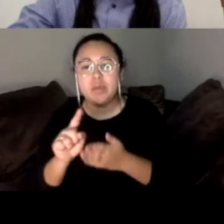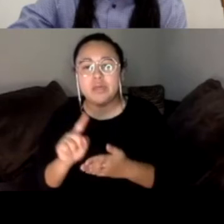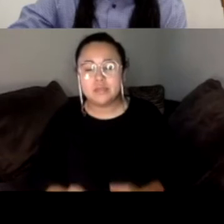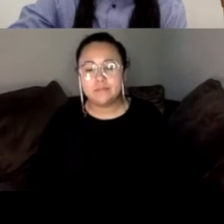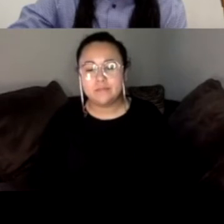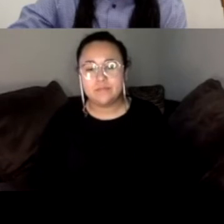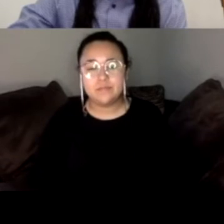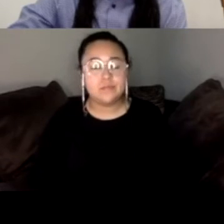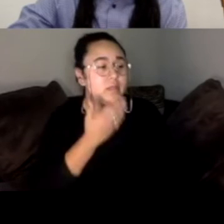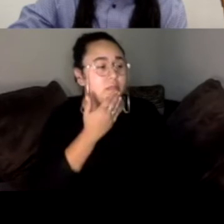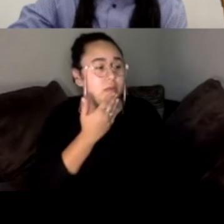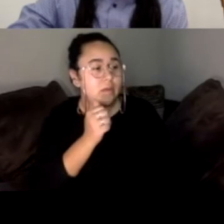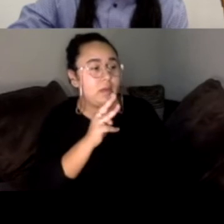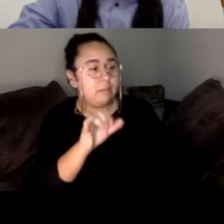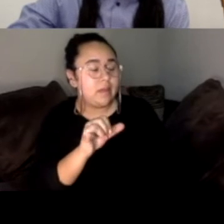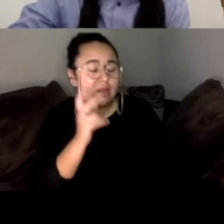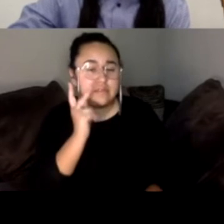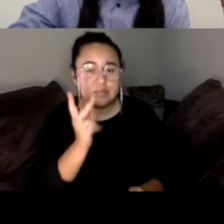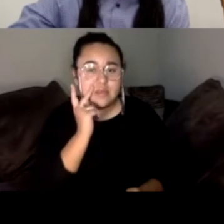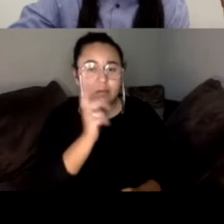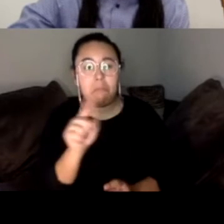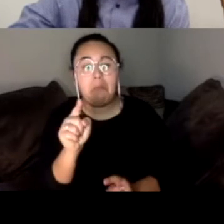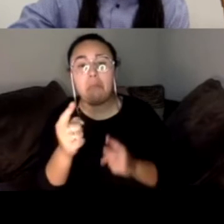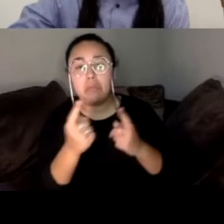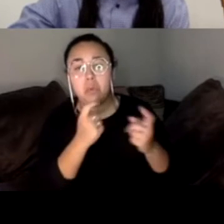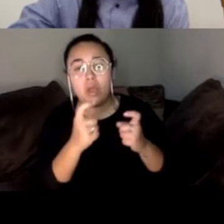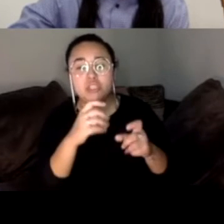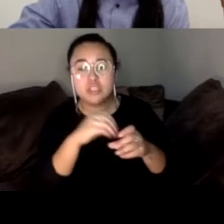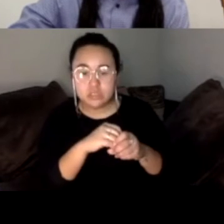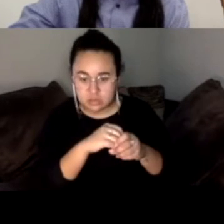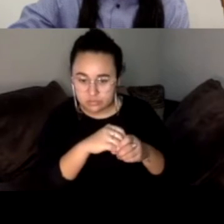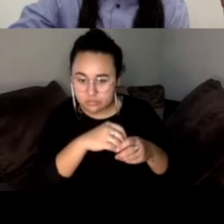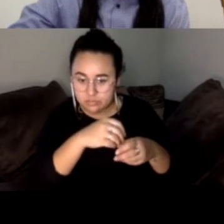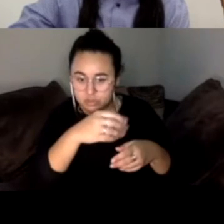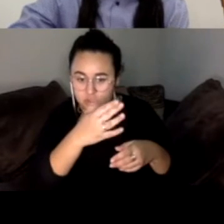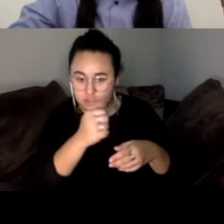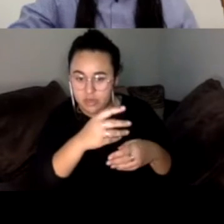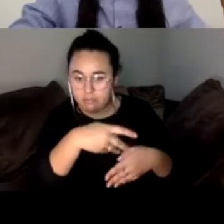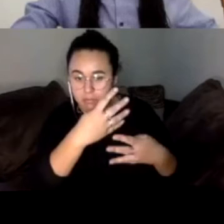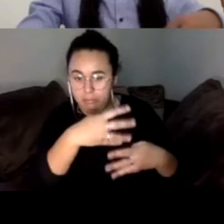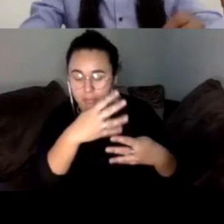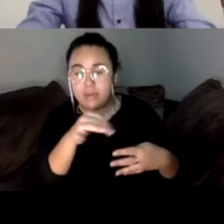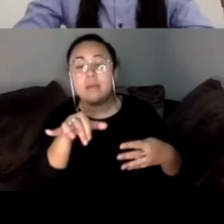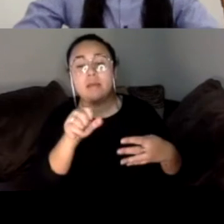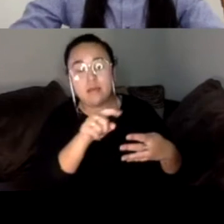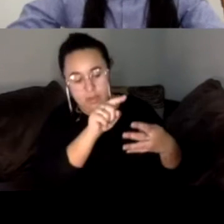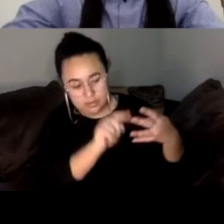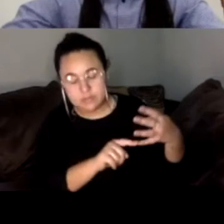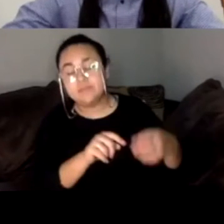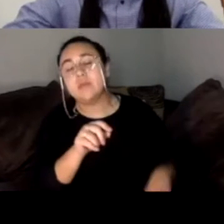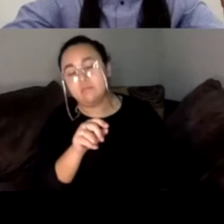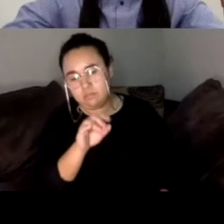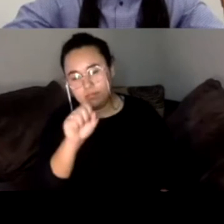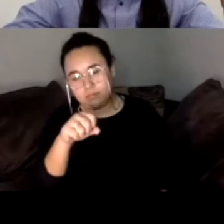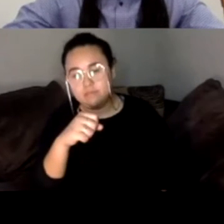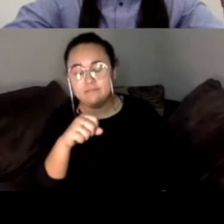Thank you, Amy. Um, I'm seeing a lot of questions in the chat. Uh, yes. Uh, there are a lot of groups who are doing